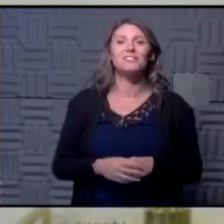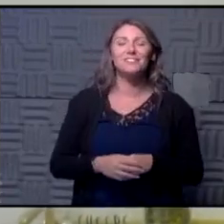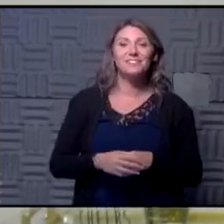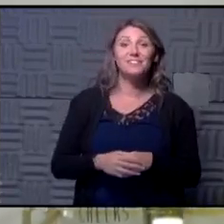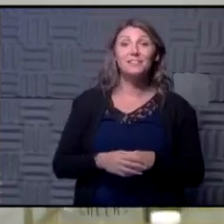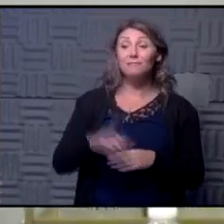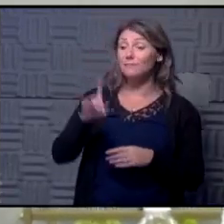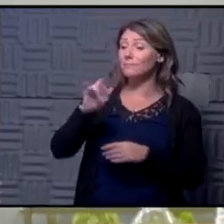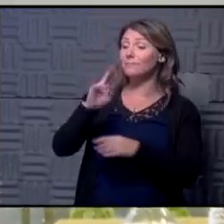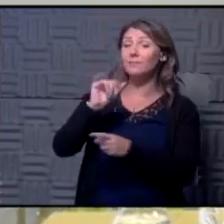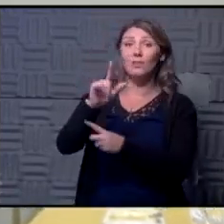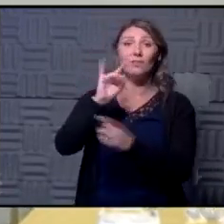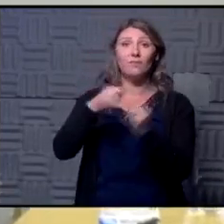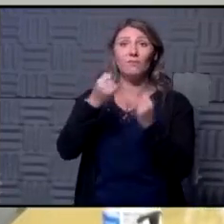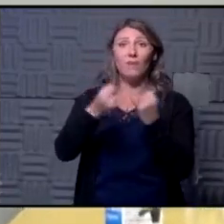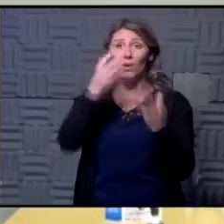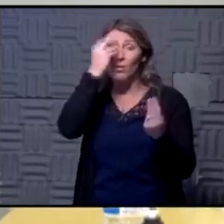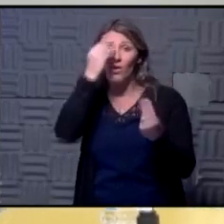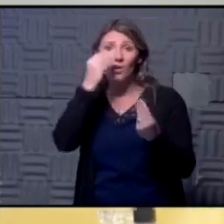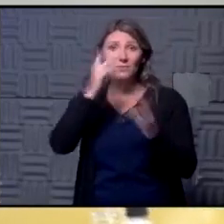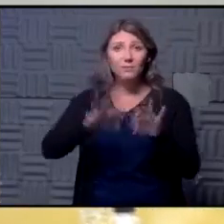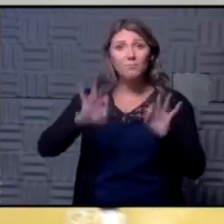your final thoughts and the importance of this initiative